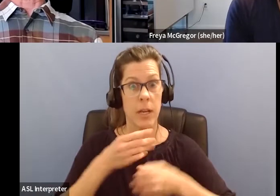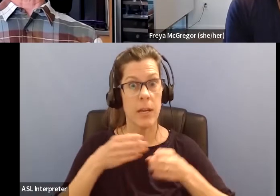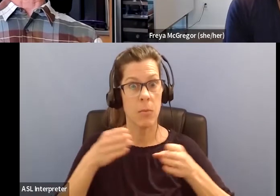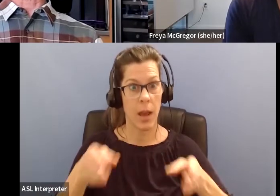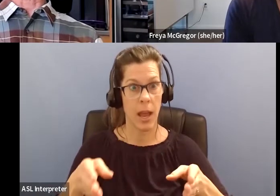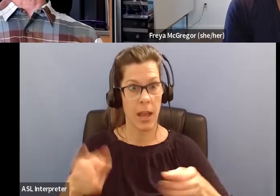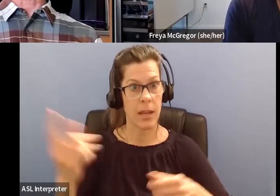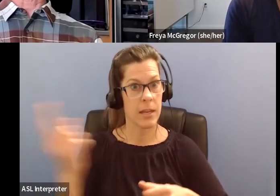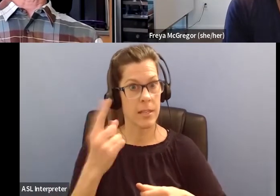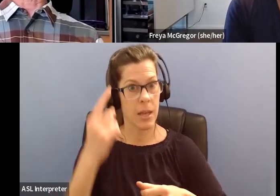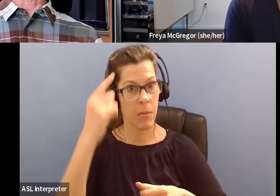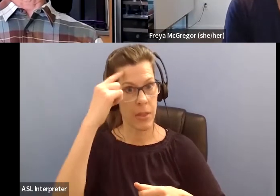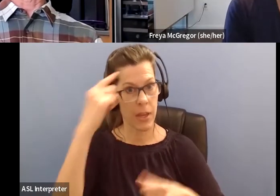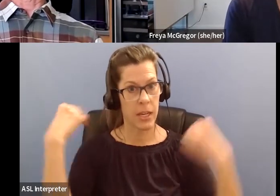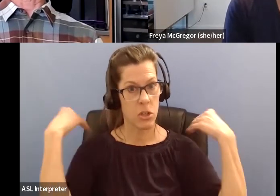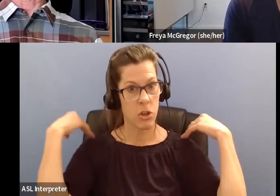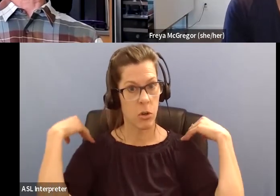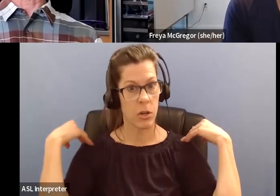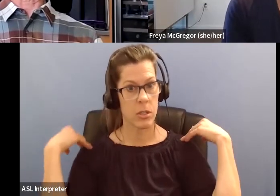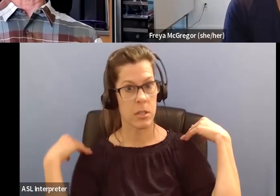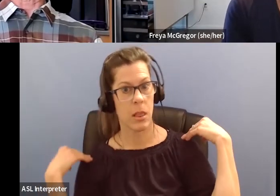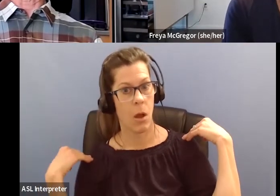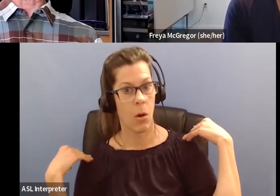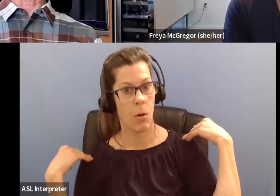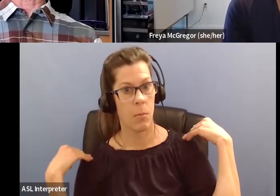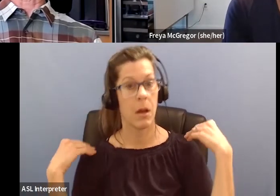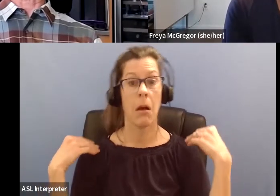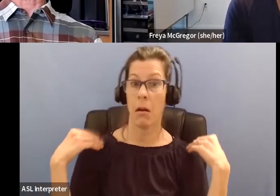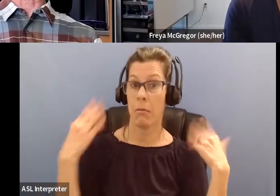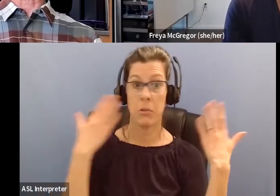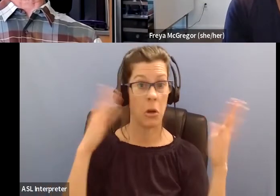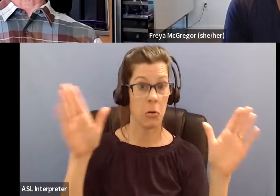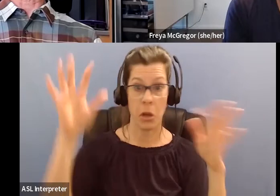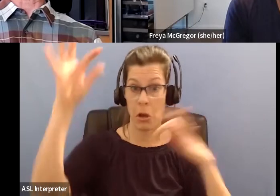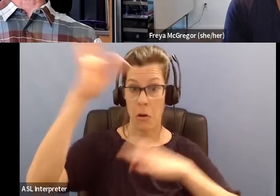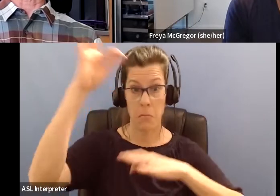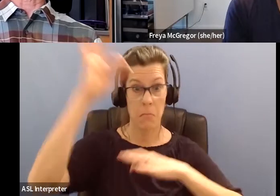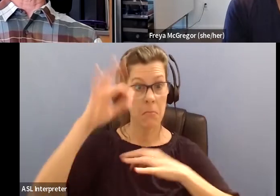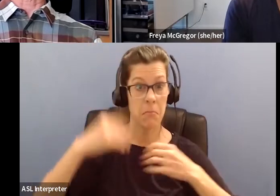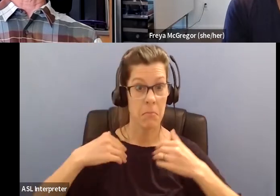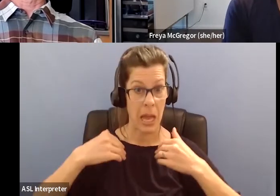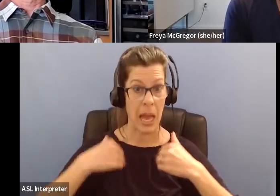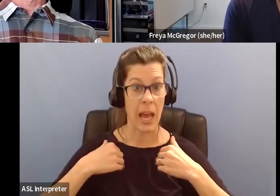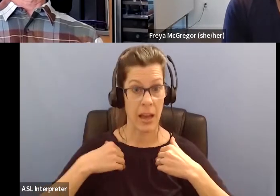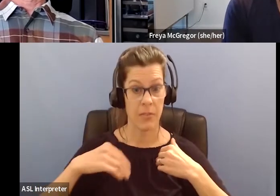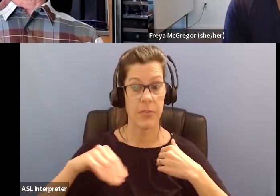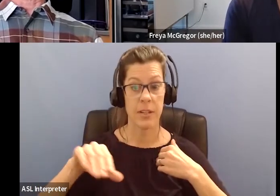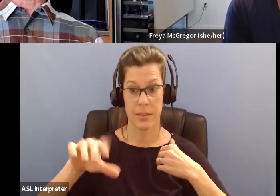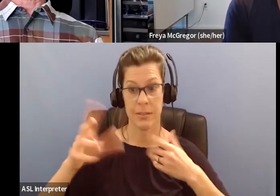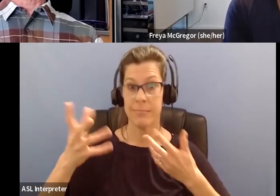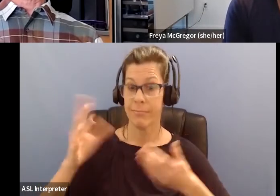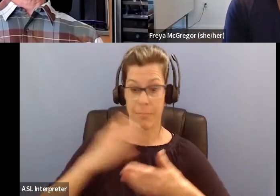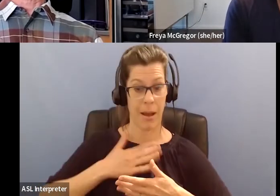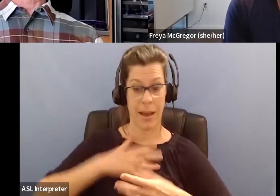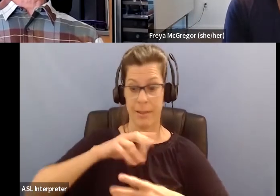just think they have sloped shoulders and have no idea that they actually have a genetic condition that causes certain muscles to atrophy. Um,